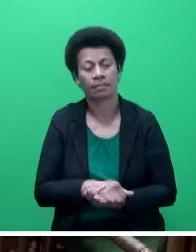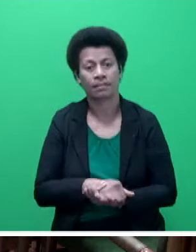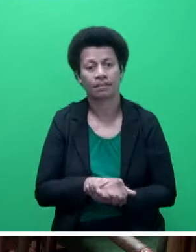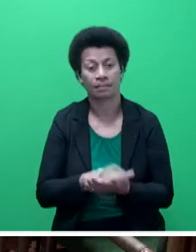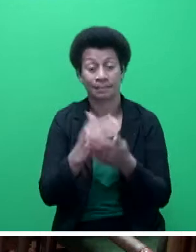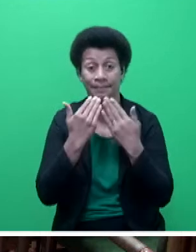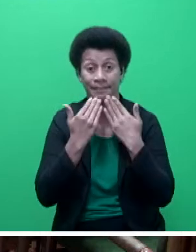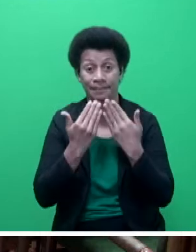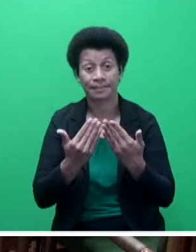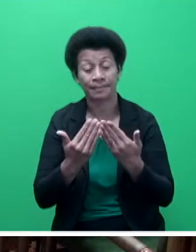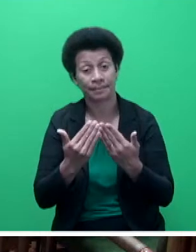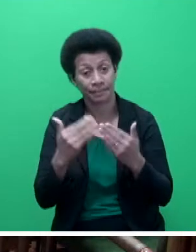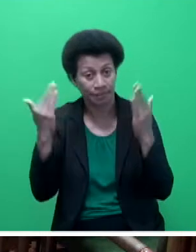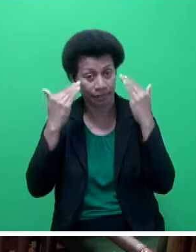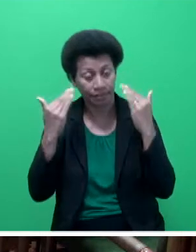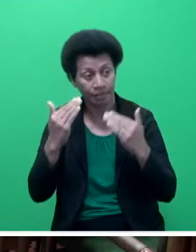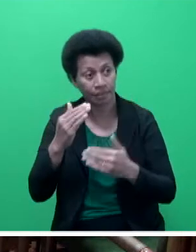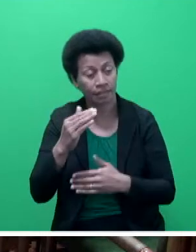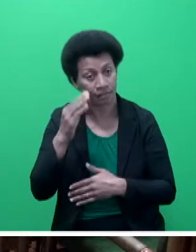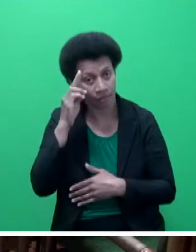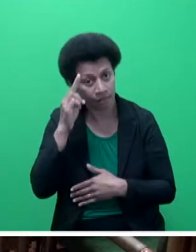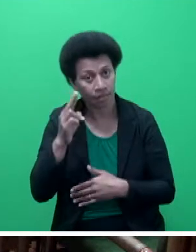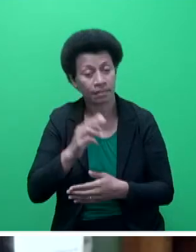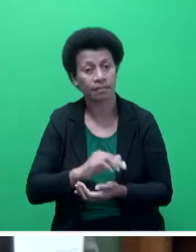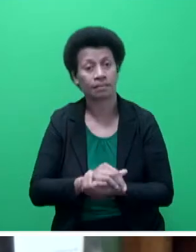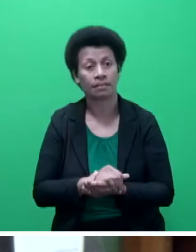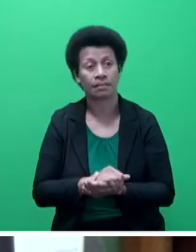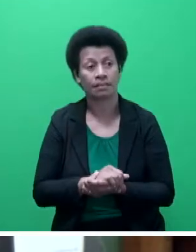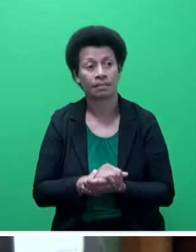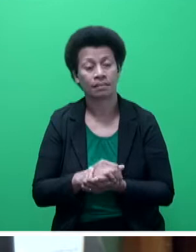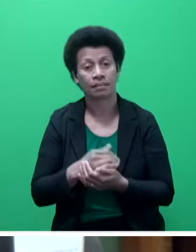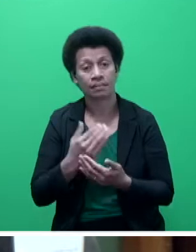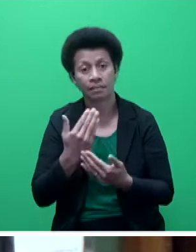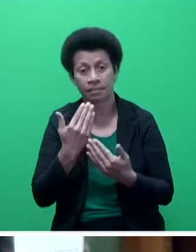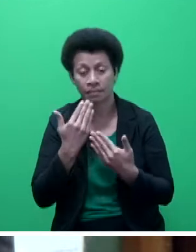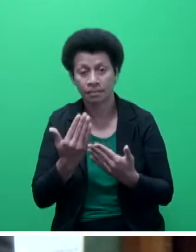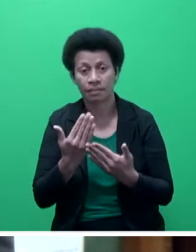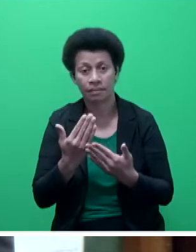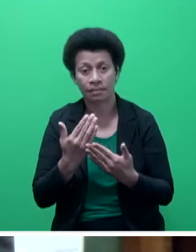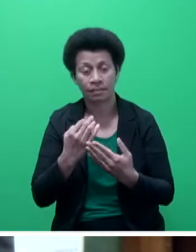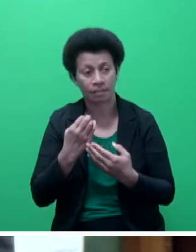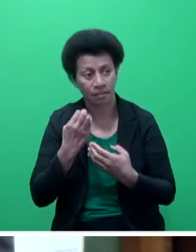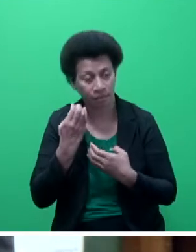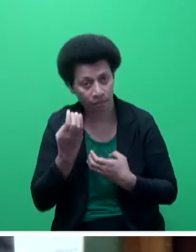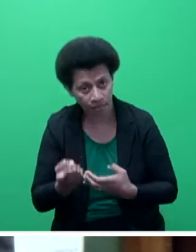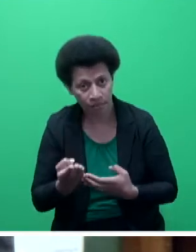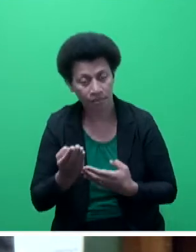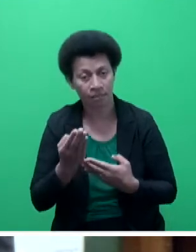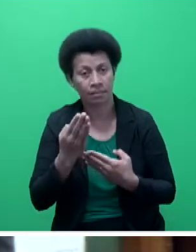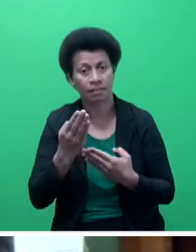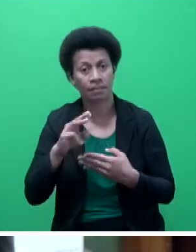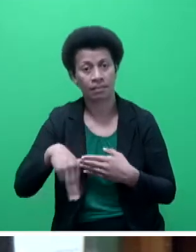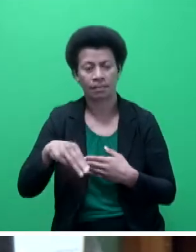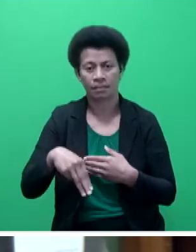Thank you, Mr. Speaker, sir. Mr. Speaker, sir, I'd like to thank the Honourable Member for the question, Mr. Speaker. It's unfortunate that the three